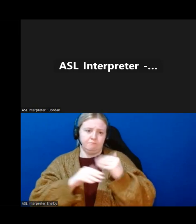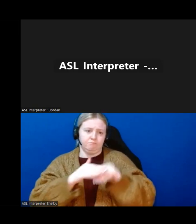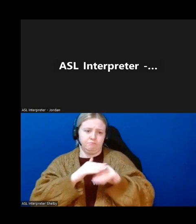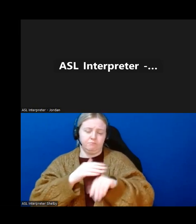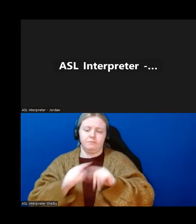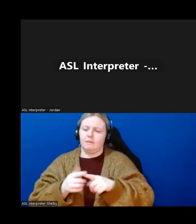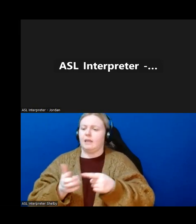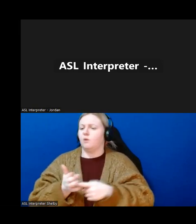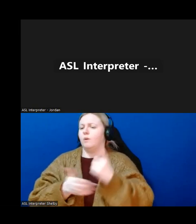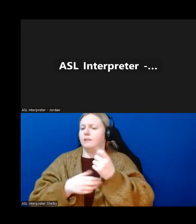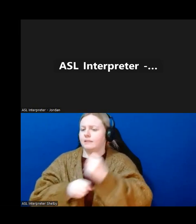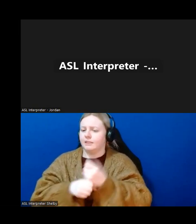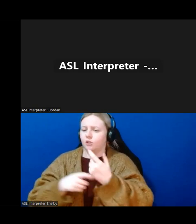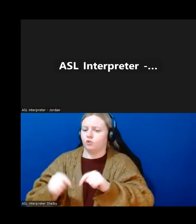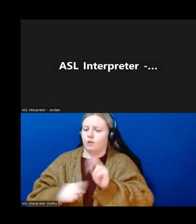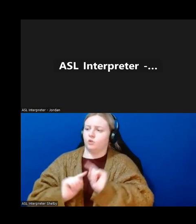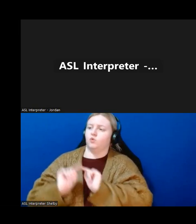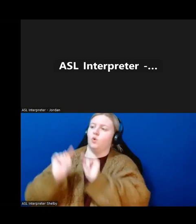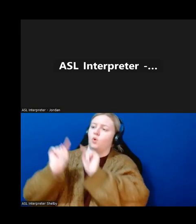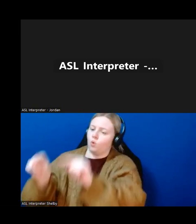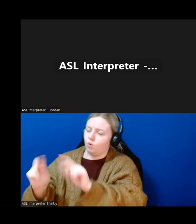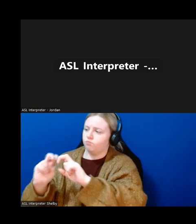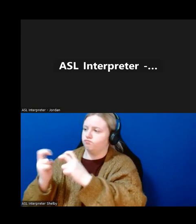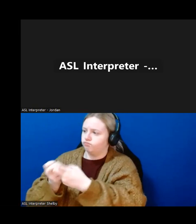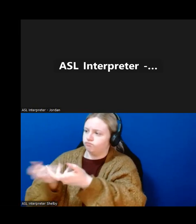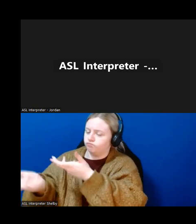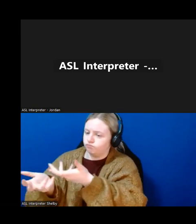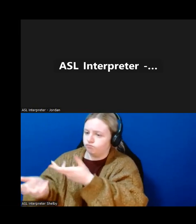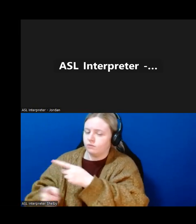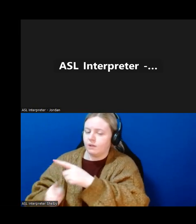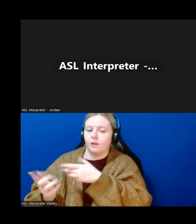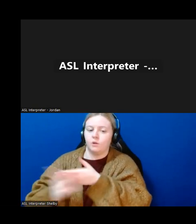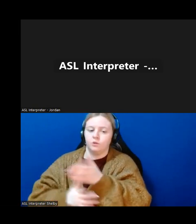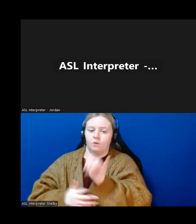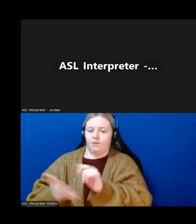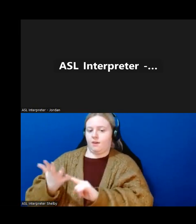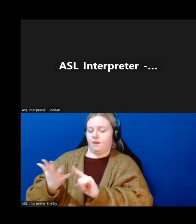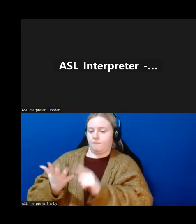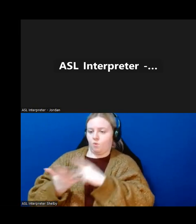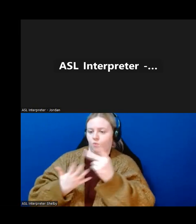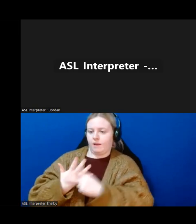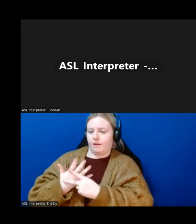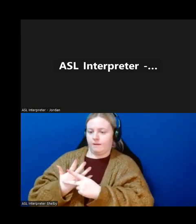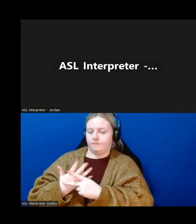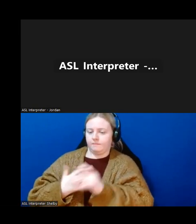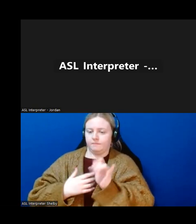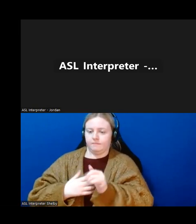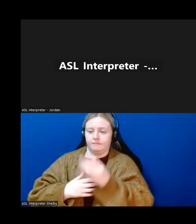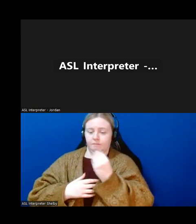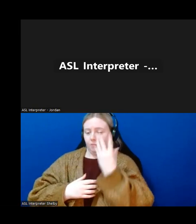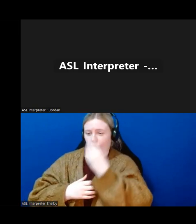relationships there. But it was through that specific program that that beautiful device happened to